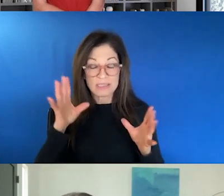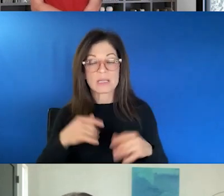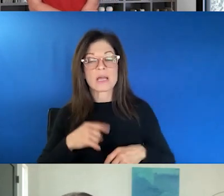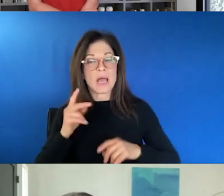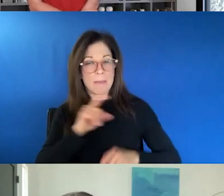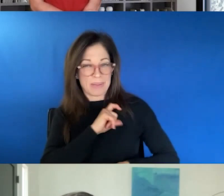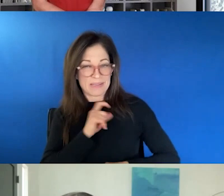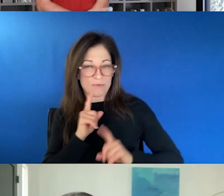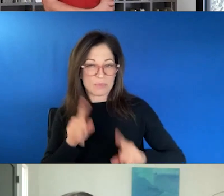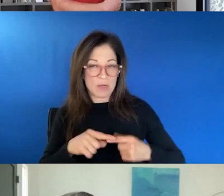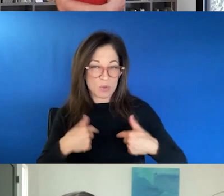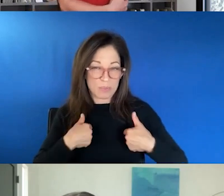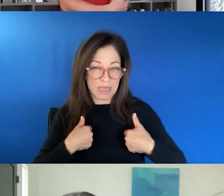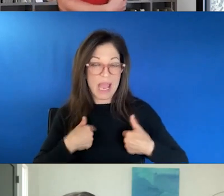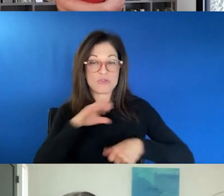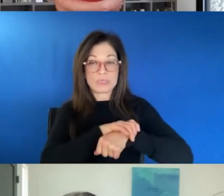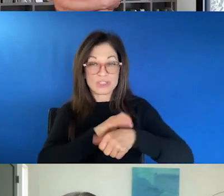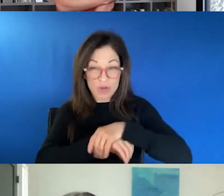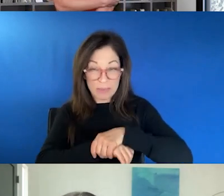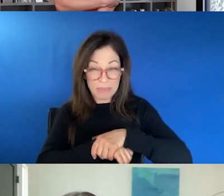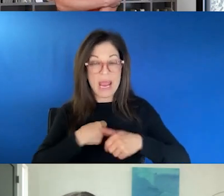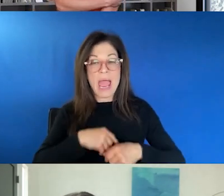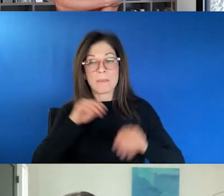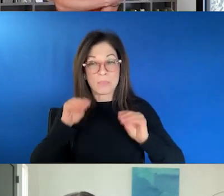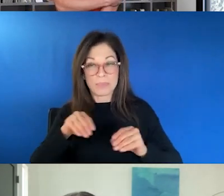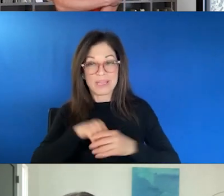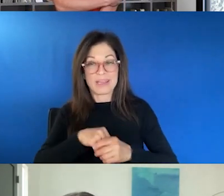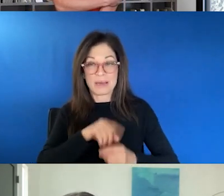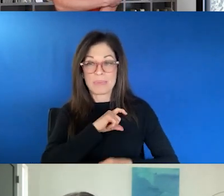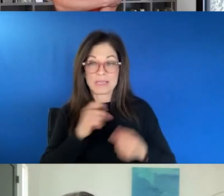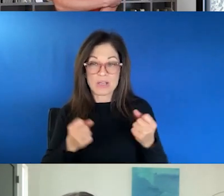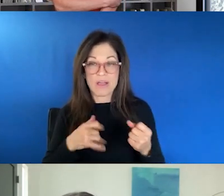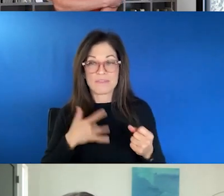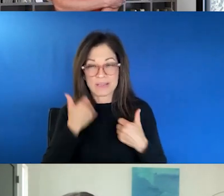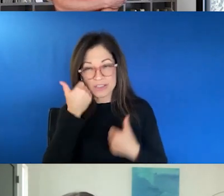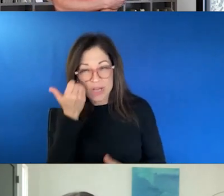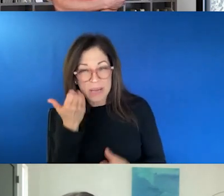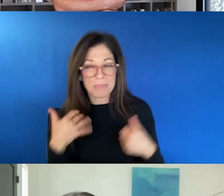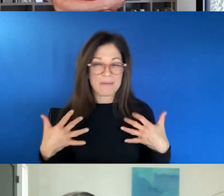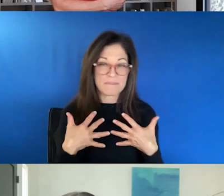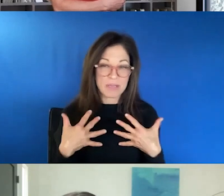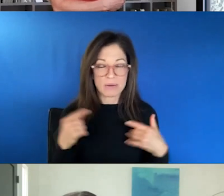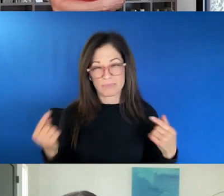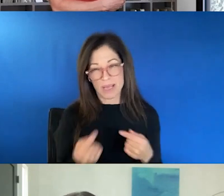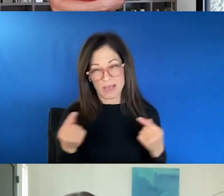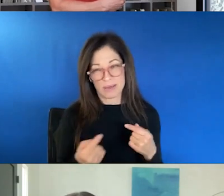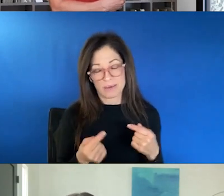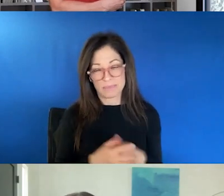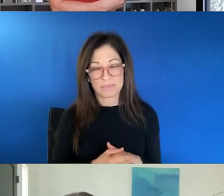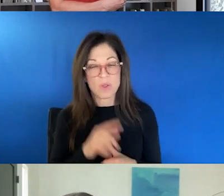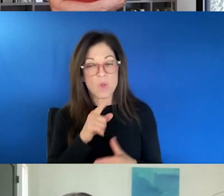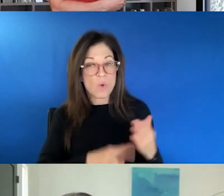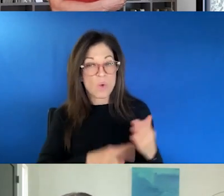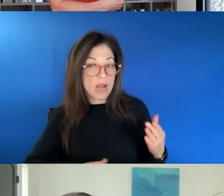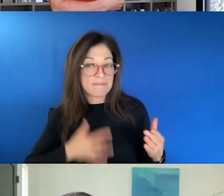police officers, restrained and taken in the back of police cars, feeling shame, fear and pain. What I felt from